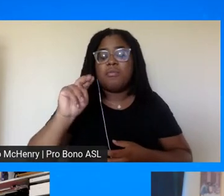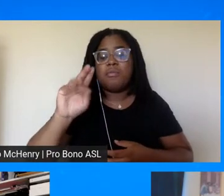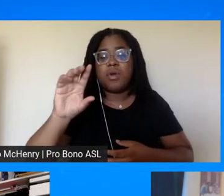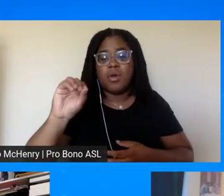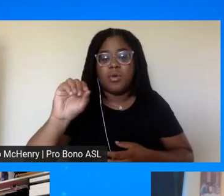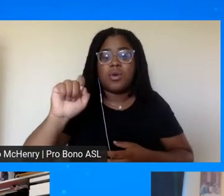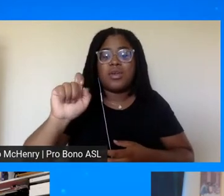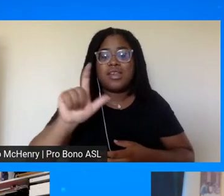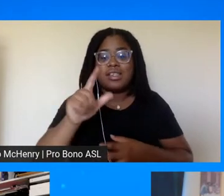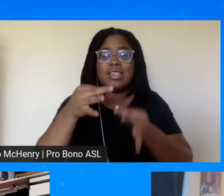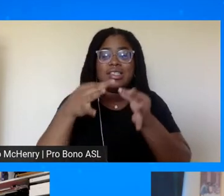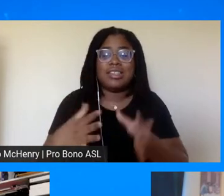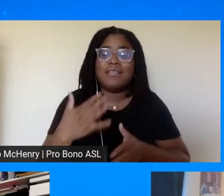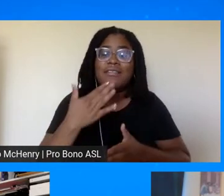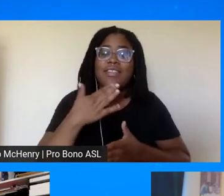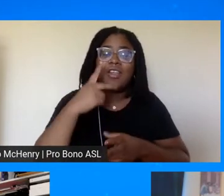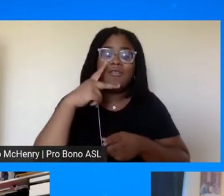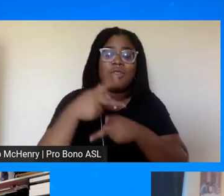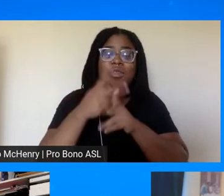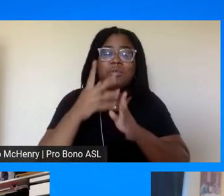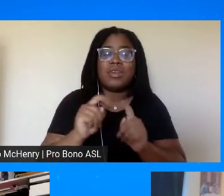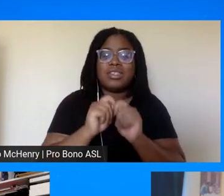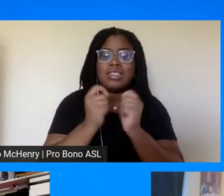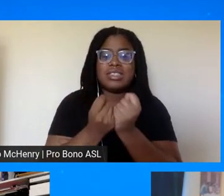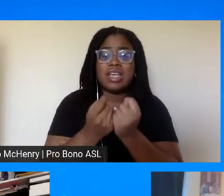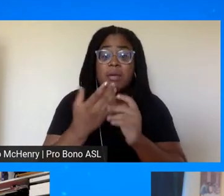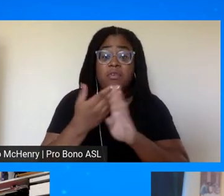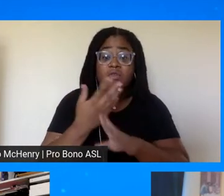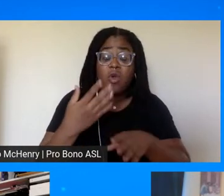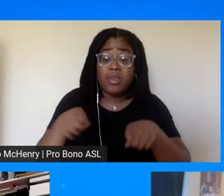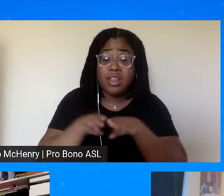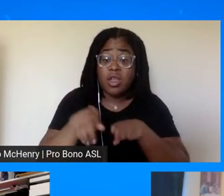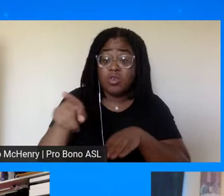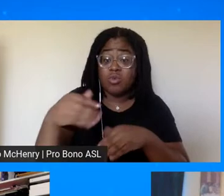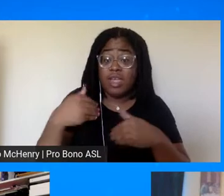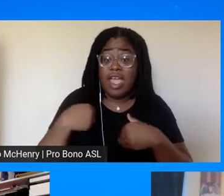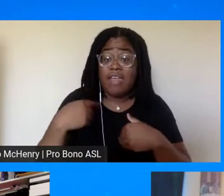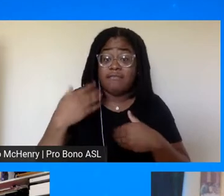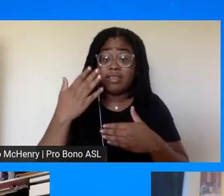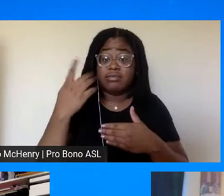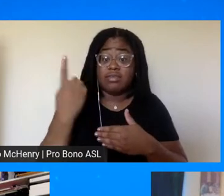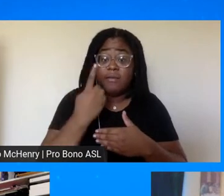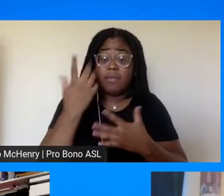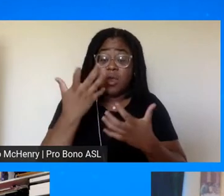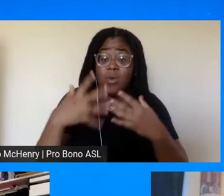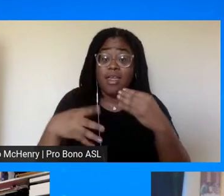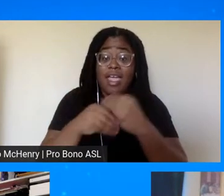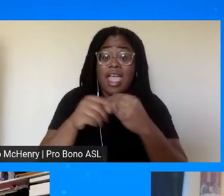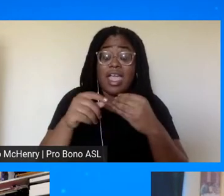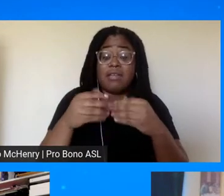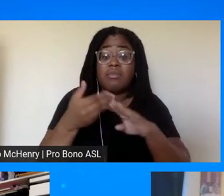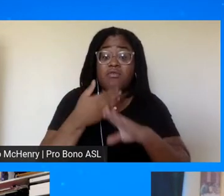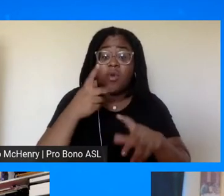the production team. Dr. King, as we close, did you have anything else you wanted to say as we wrap up?